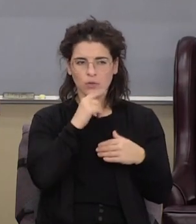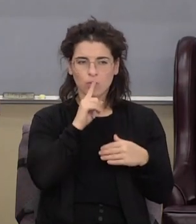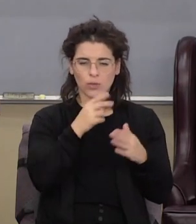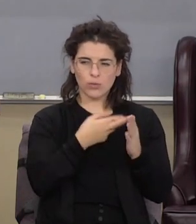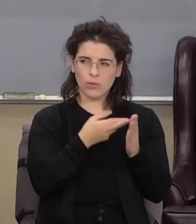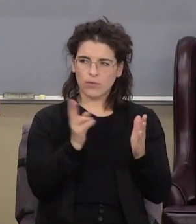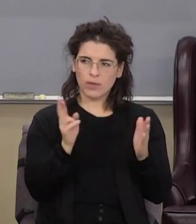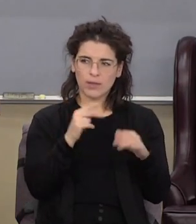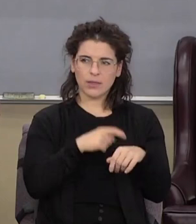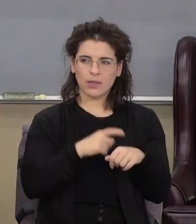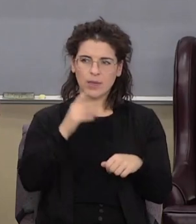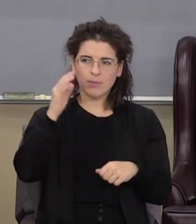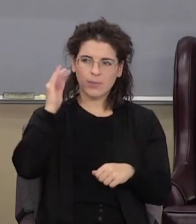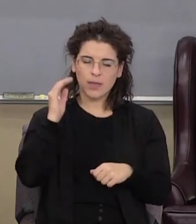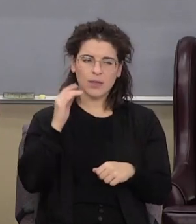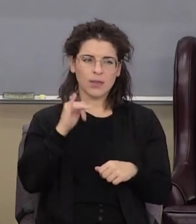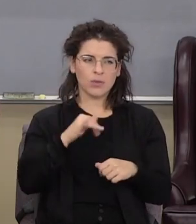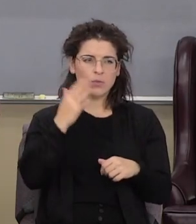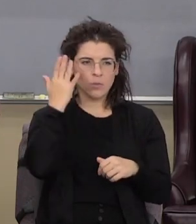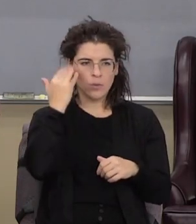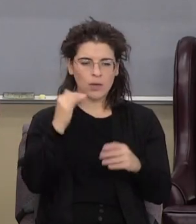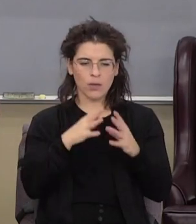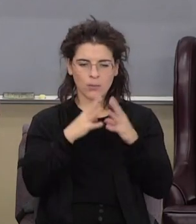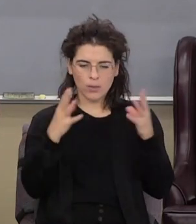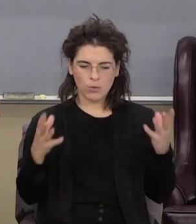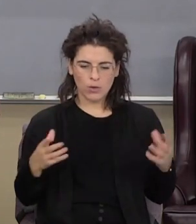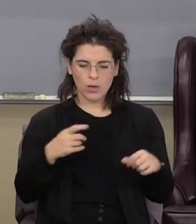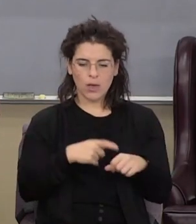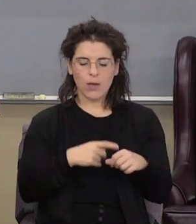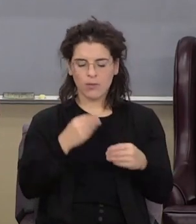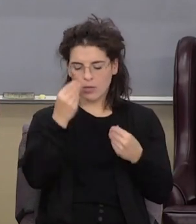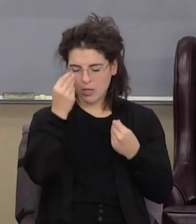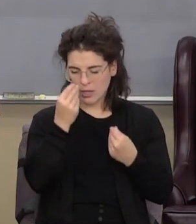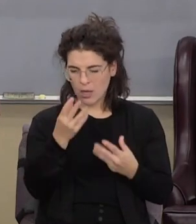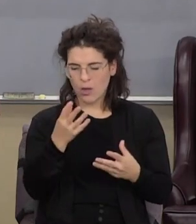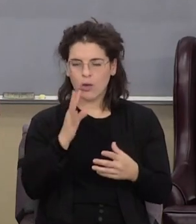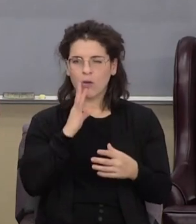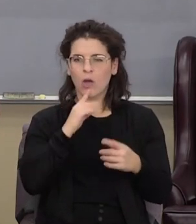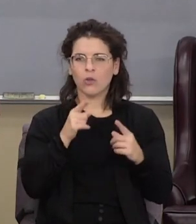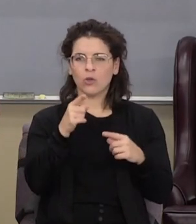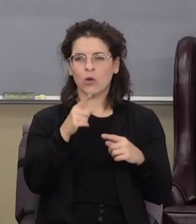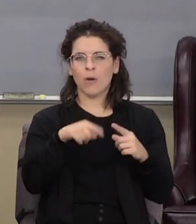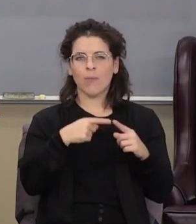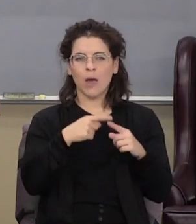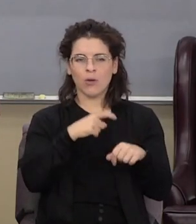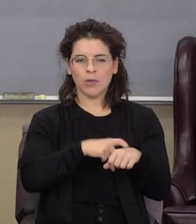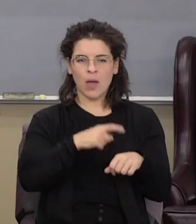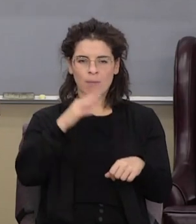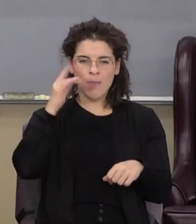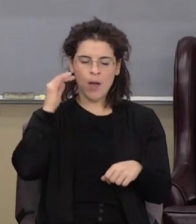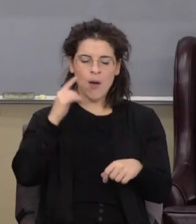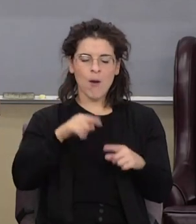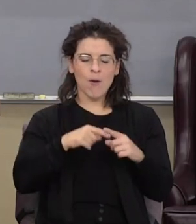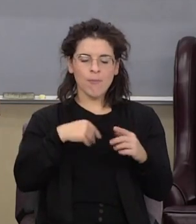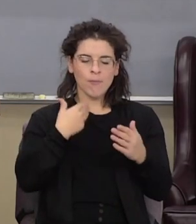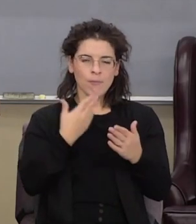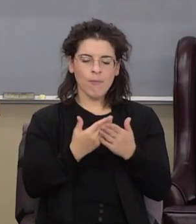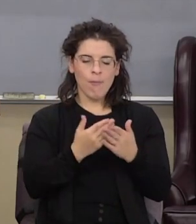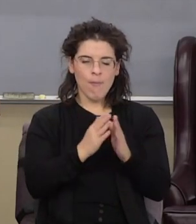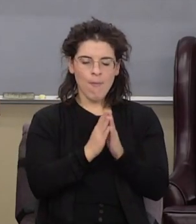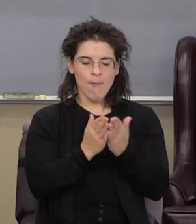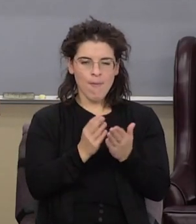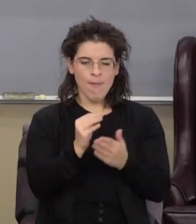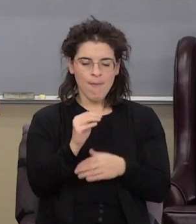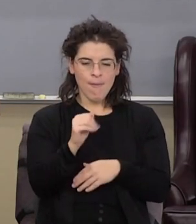reflect the time past. And that's why I've spent as much time as I have trying to tell you, talk to you about time past. Because when you come into the book of Matthew,